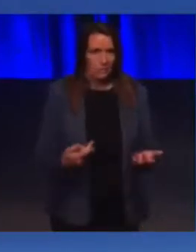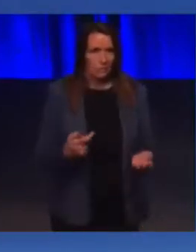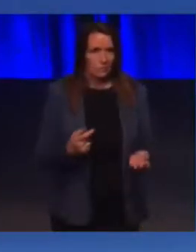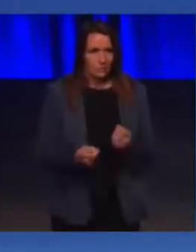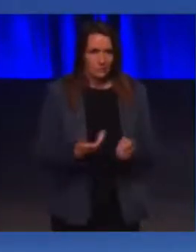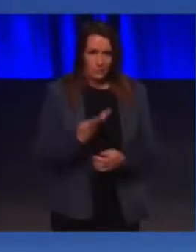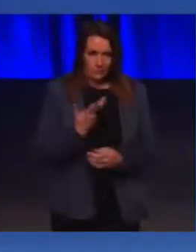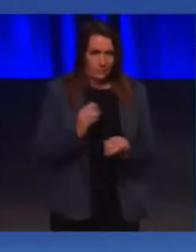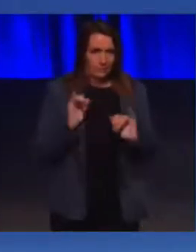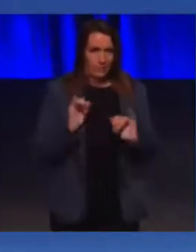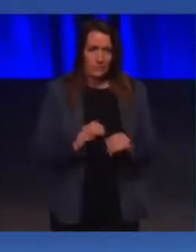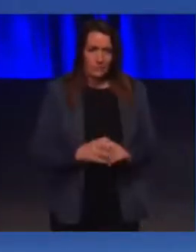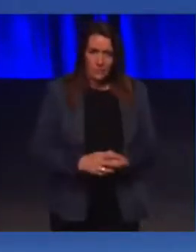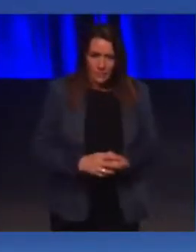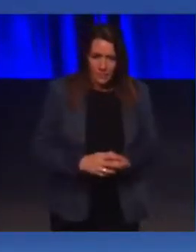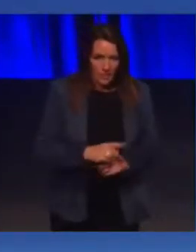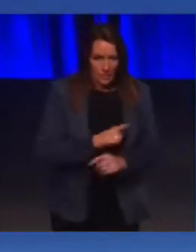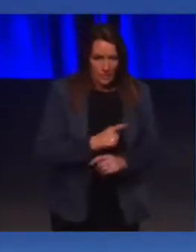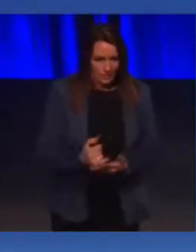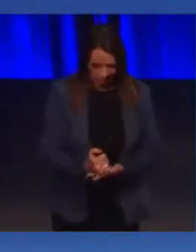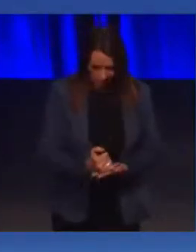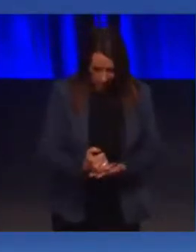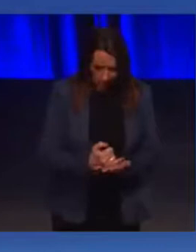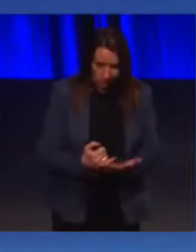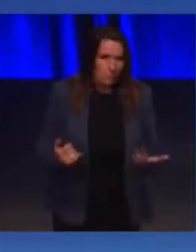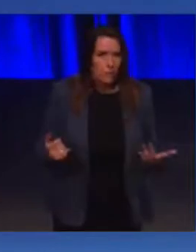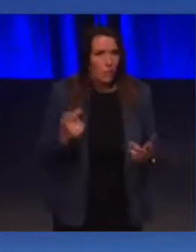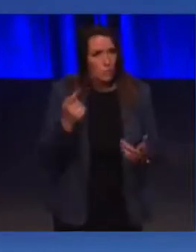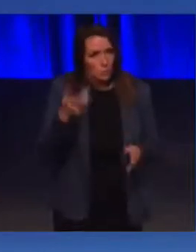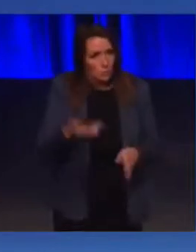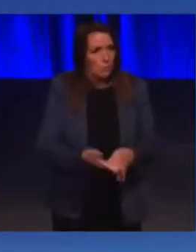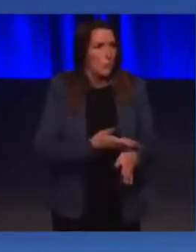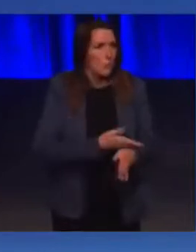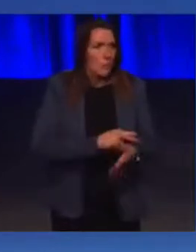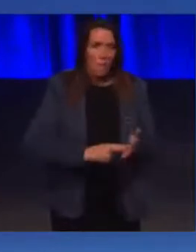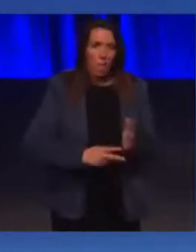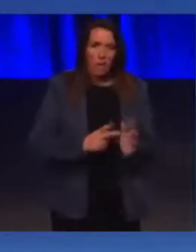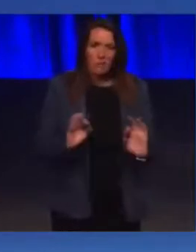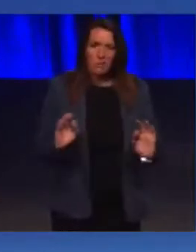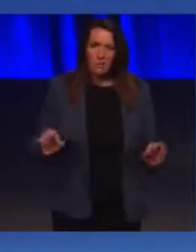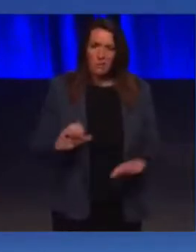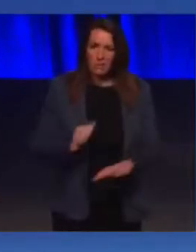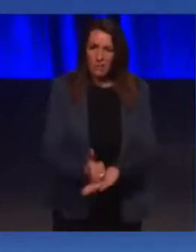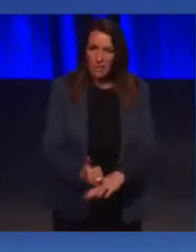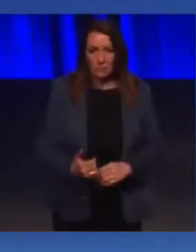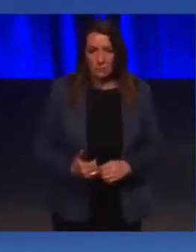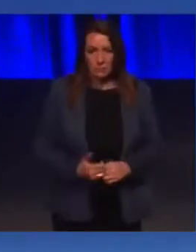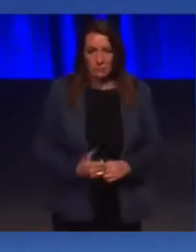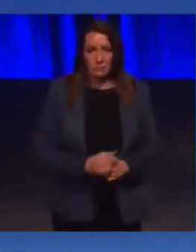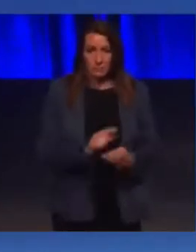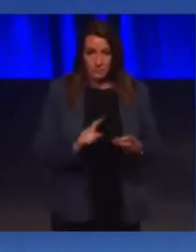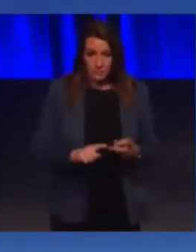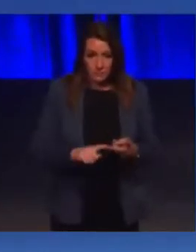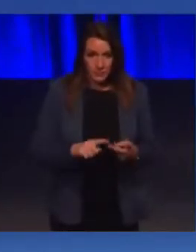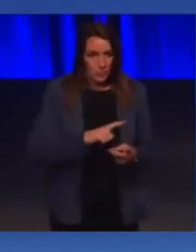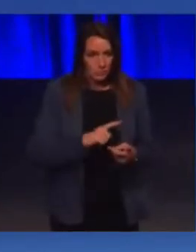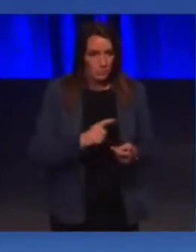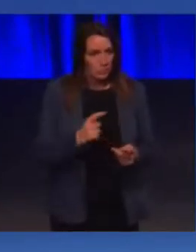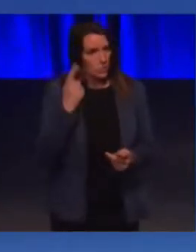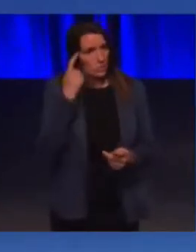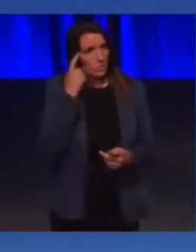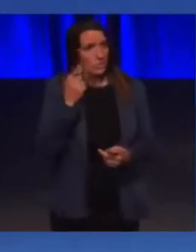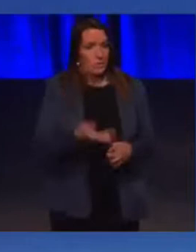on a toilet floor purely because we didn't think. And that's the second part of what I want to talk about is we didn't think.